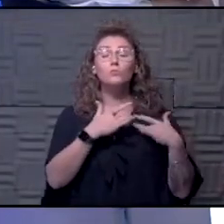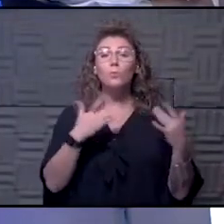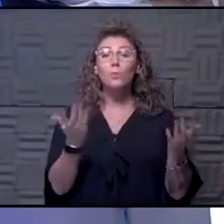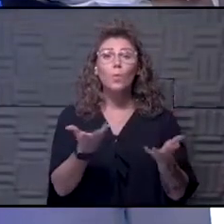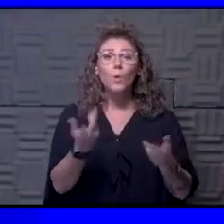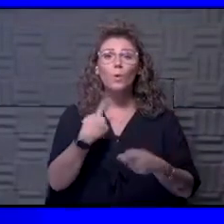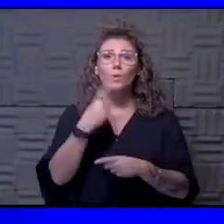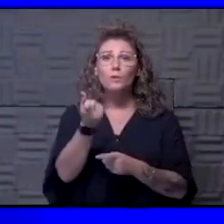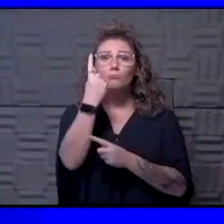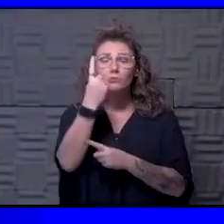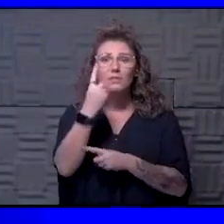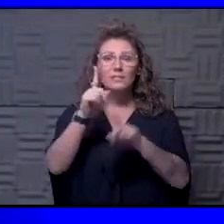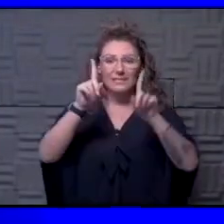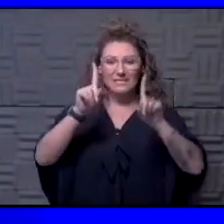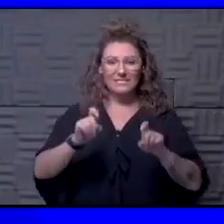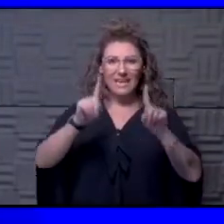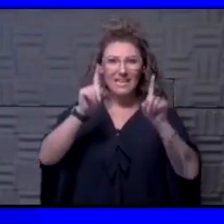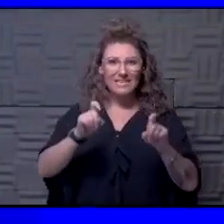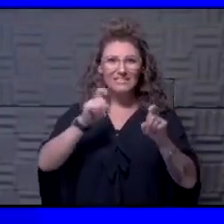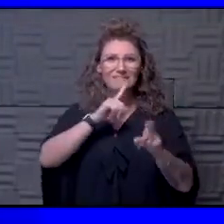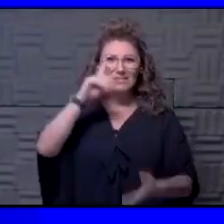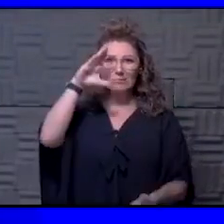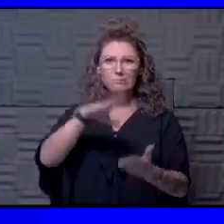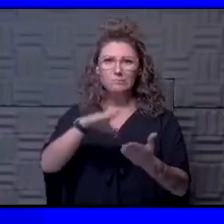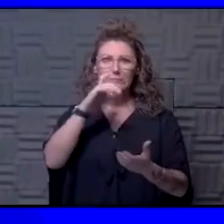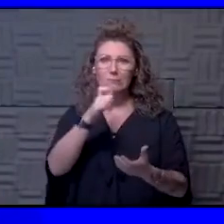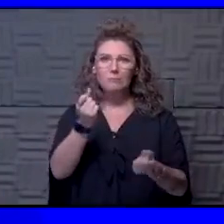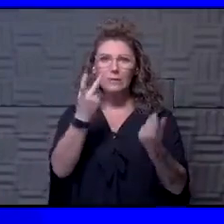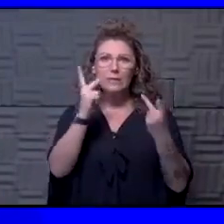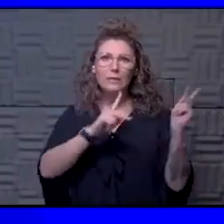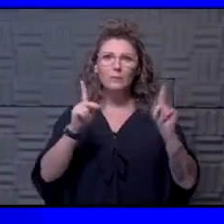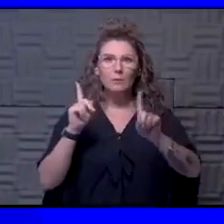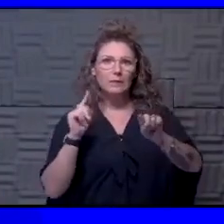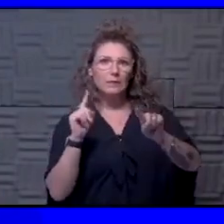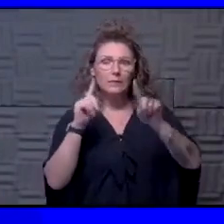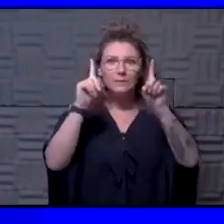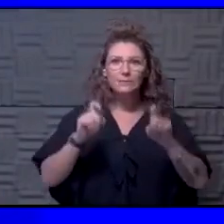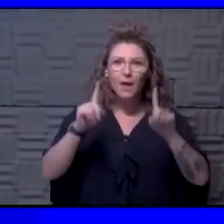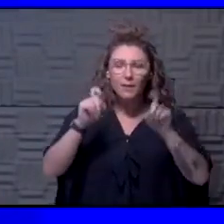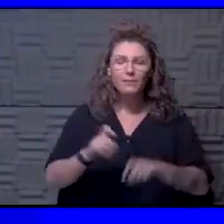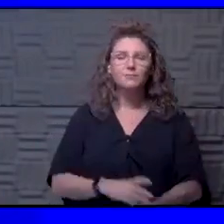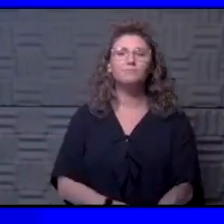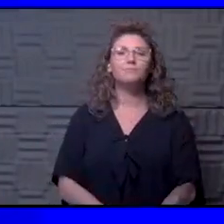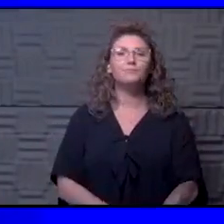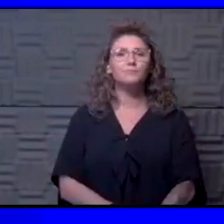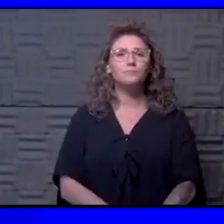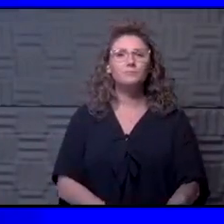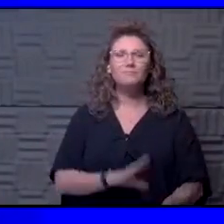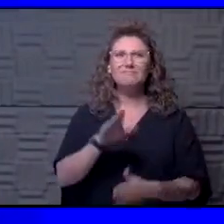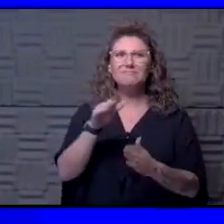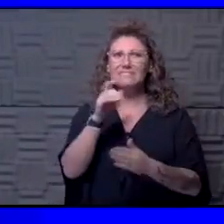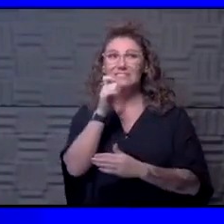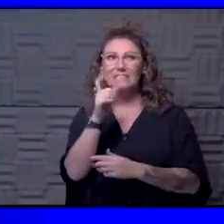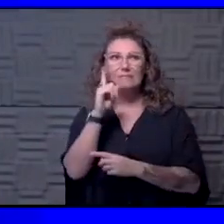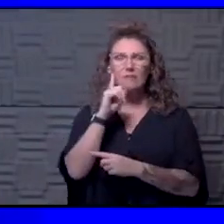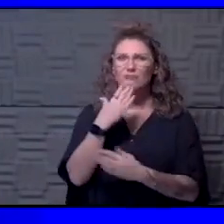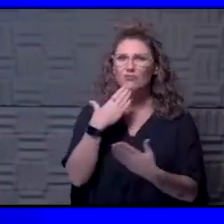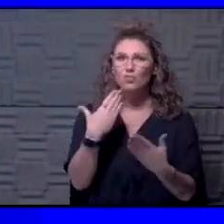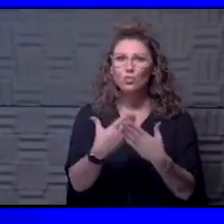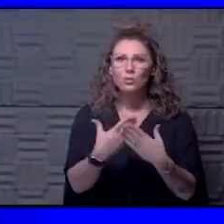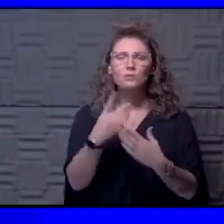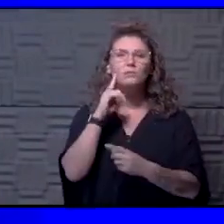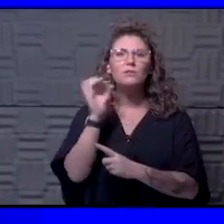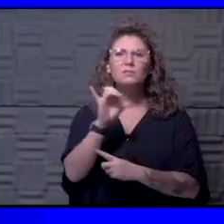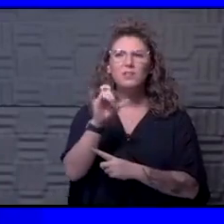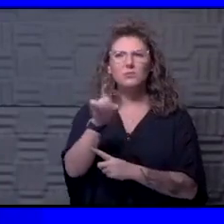that we understand that testing is pretty much down as well. So all of those, it doesn't sound good. And it sounds like that we